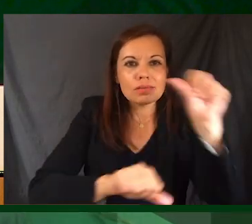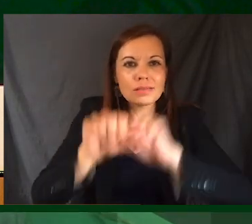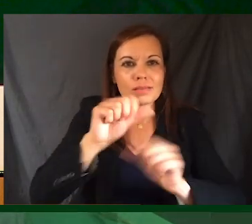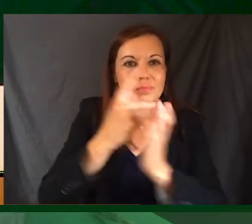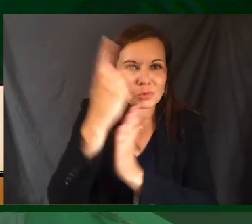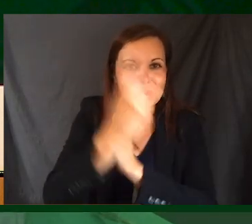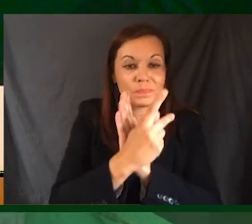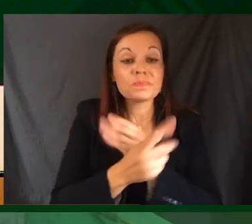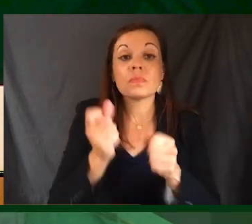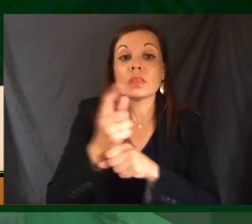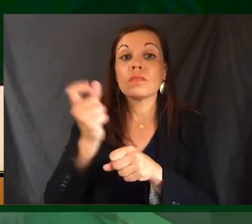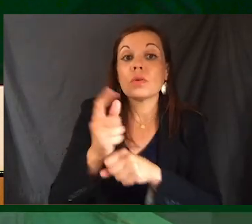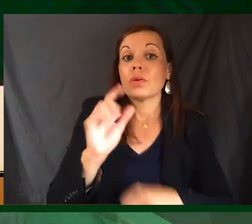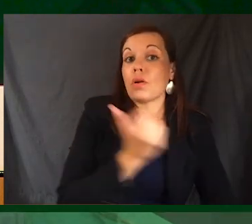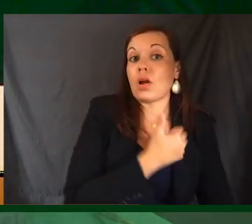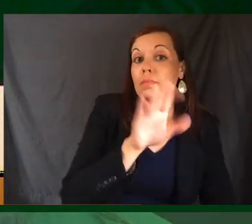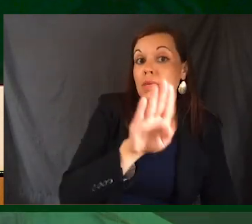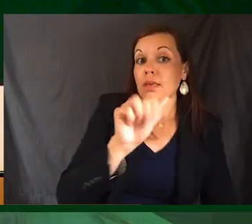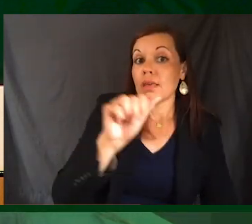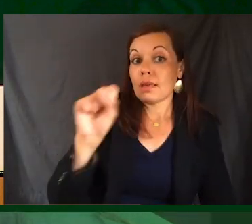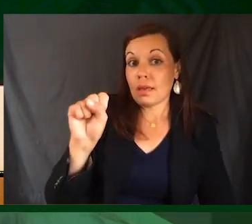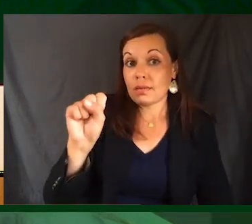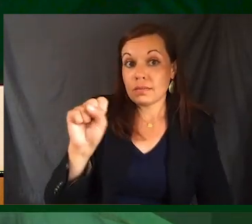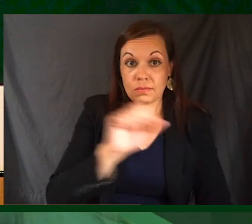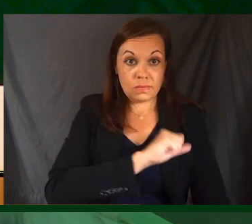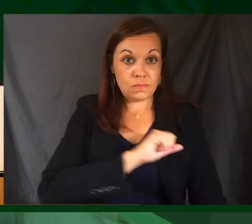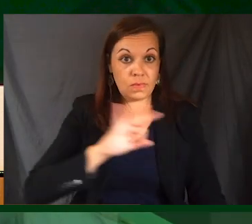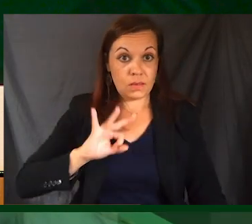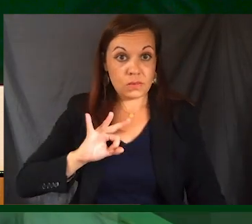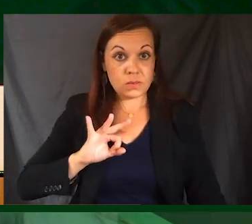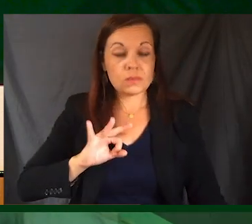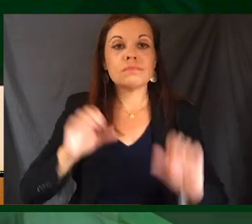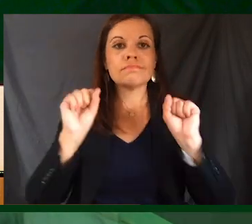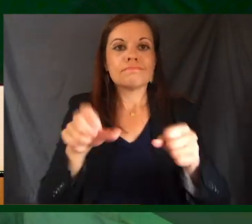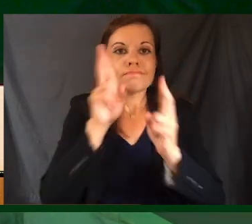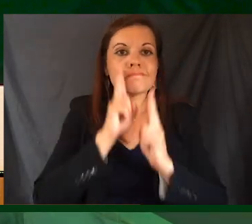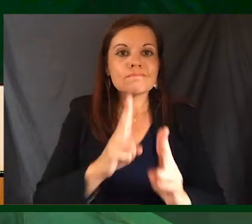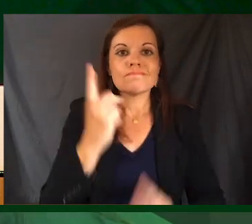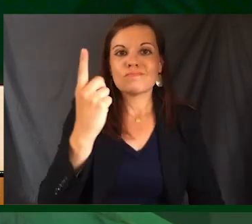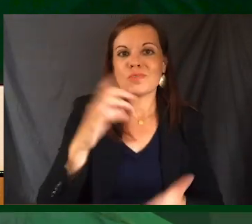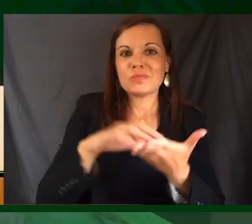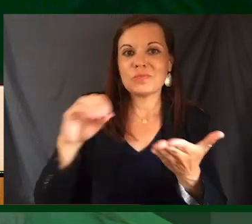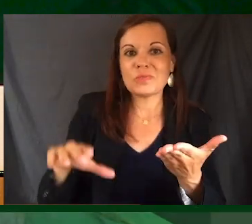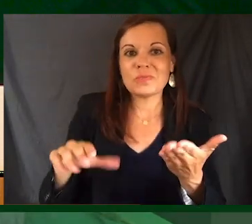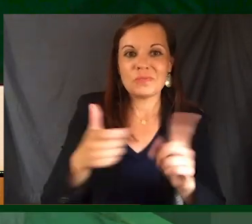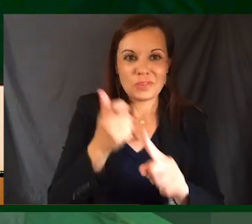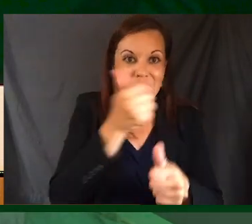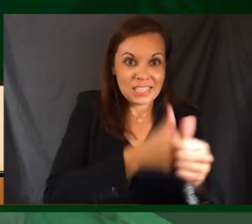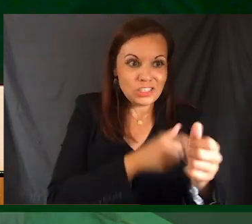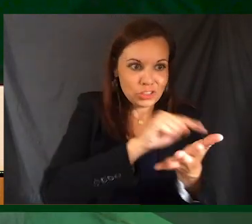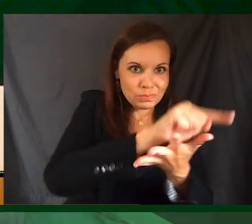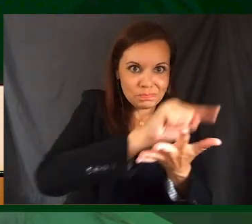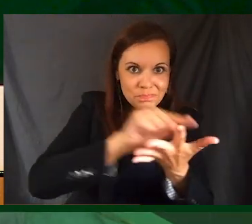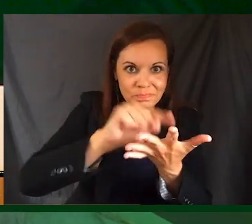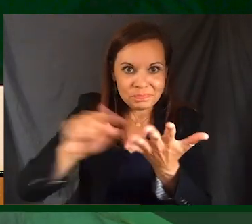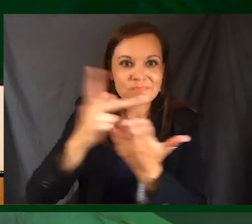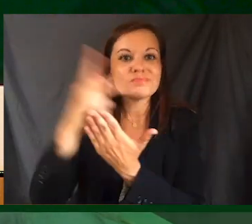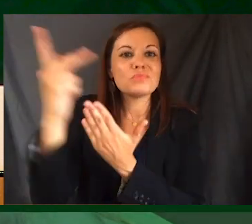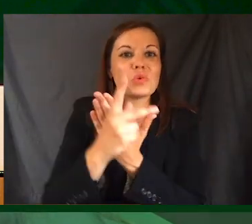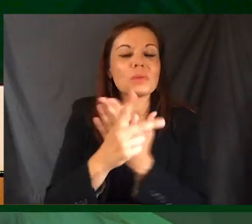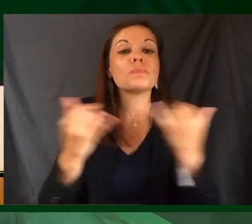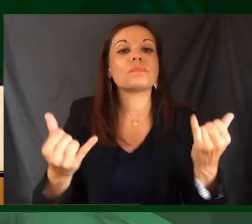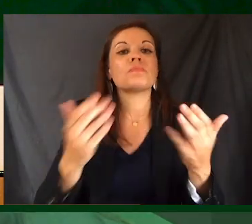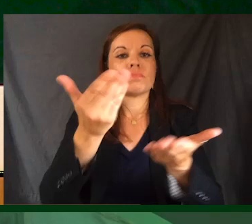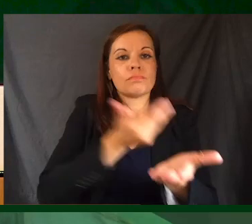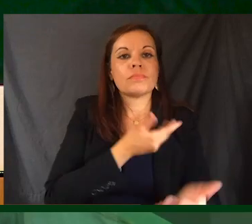year, our BAS program faculty have an opportunity to honor one student from each of the programs. Will